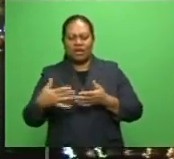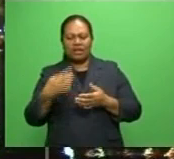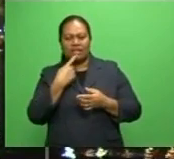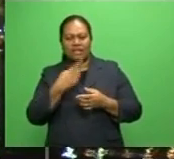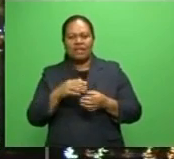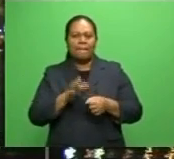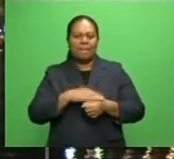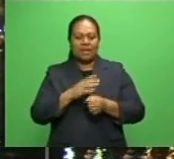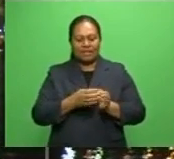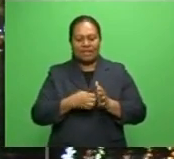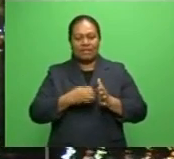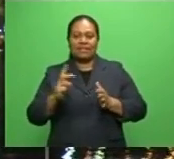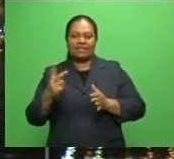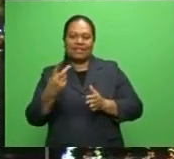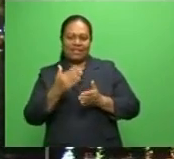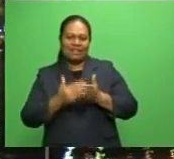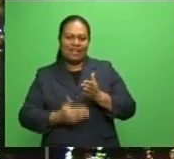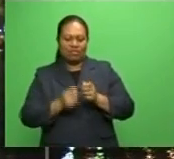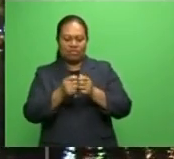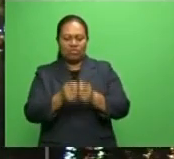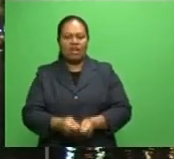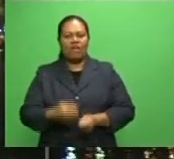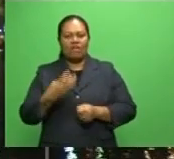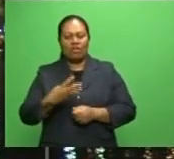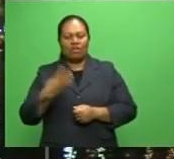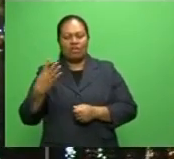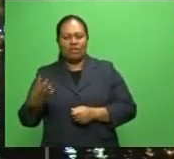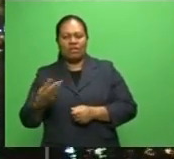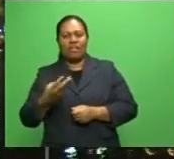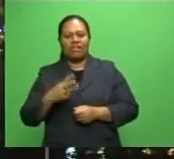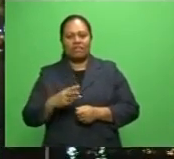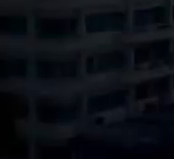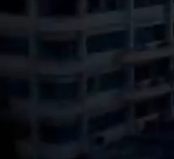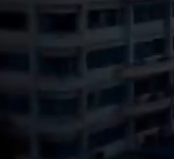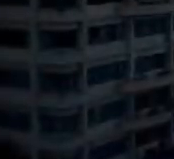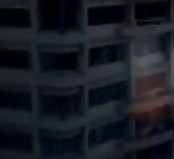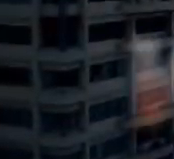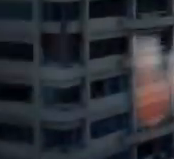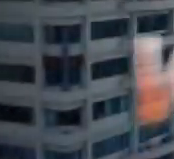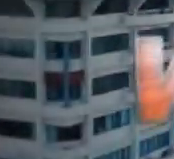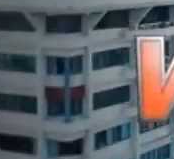lead in the second half with a try in the 44th and 53rd minutes of play.